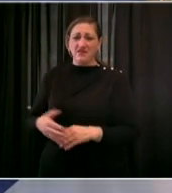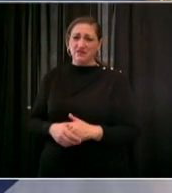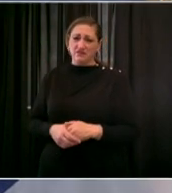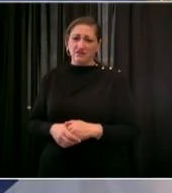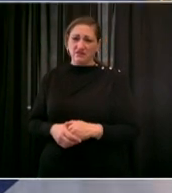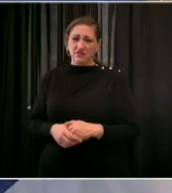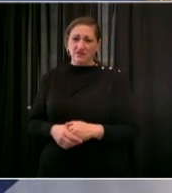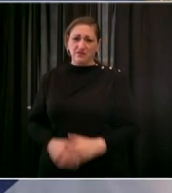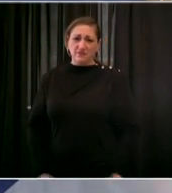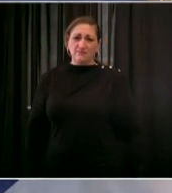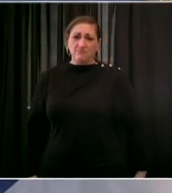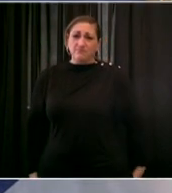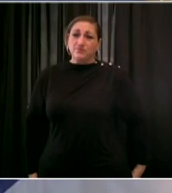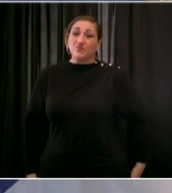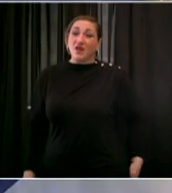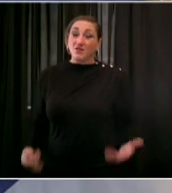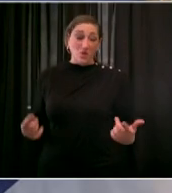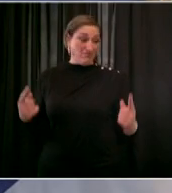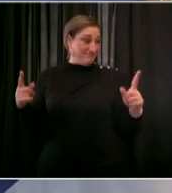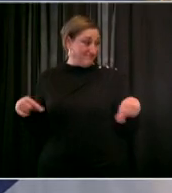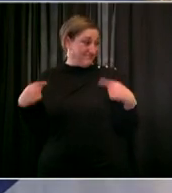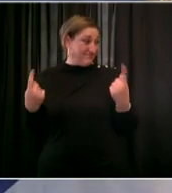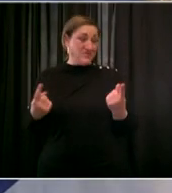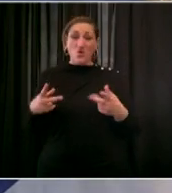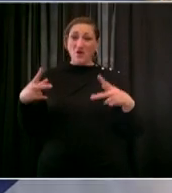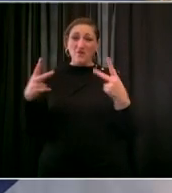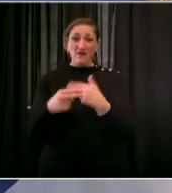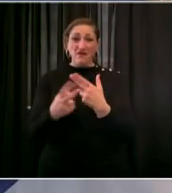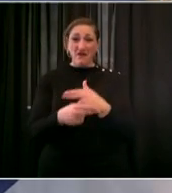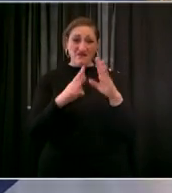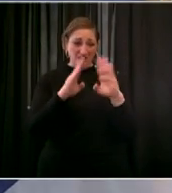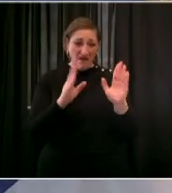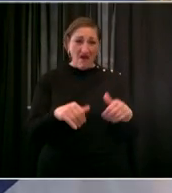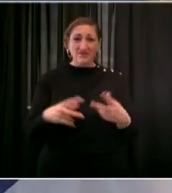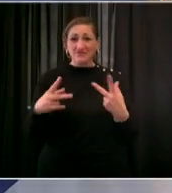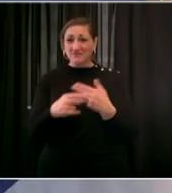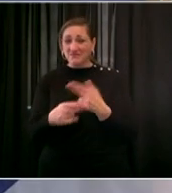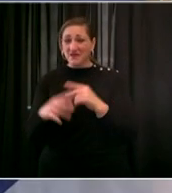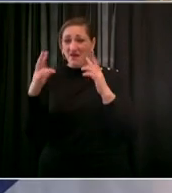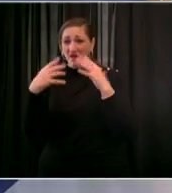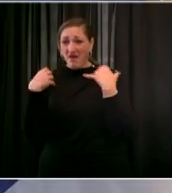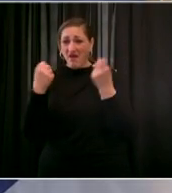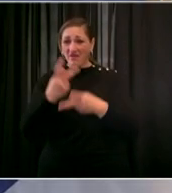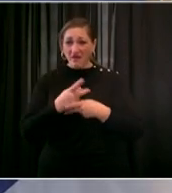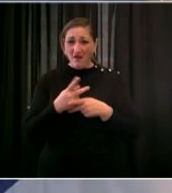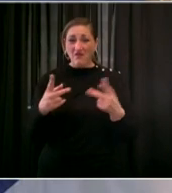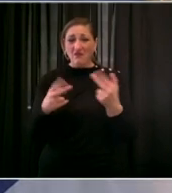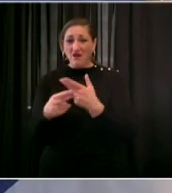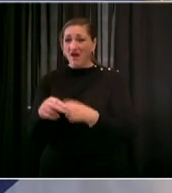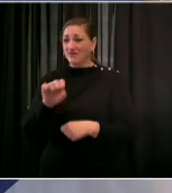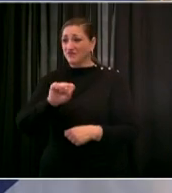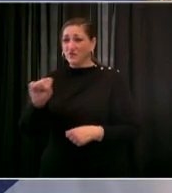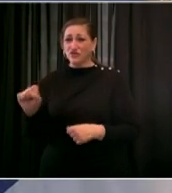of decades of disinvestment in housing health care and social services we must recommit